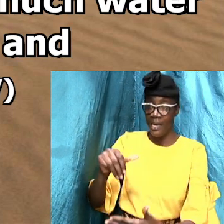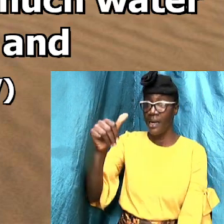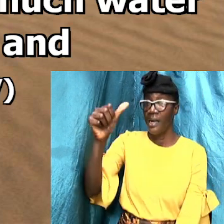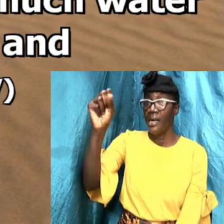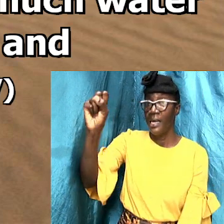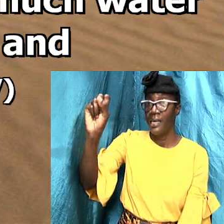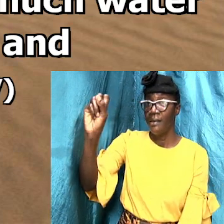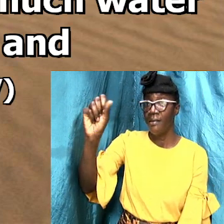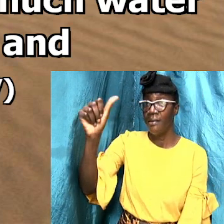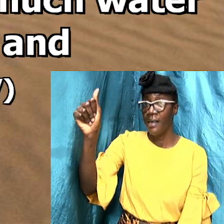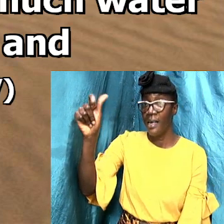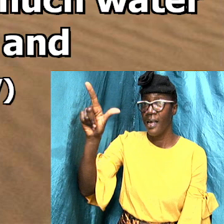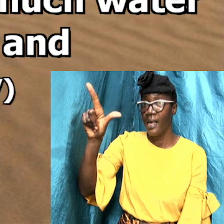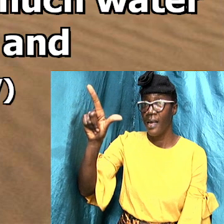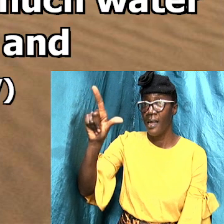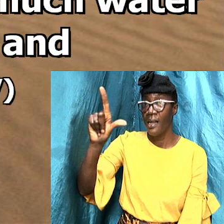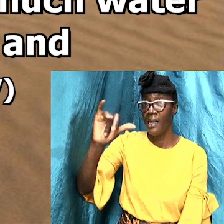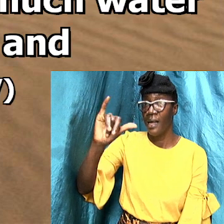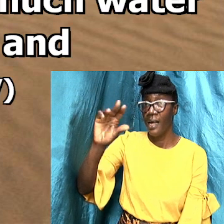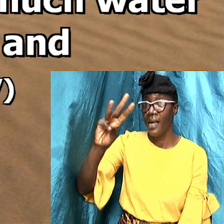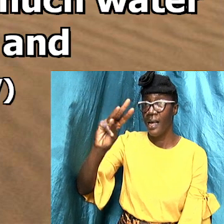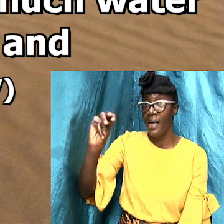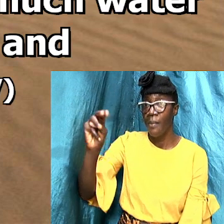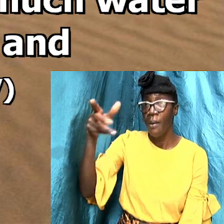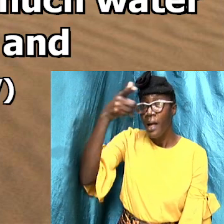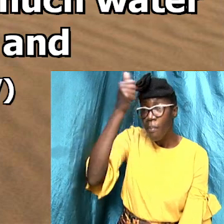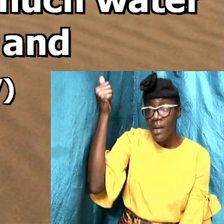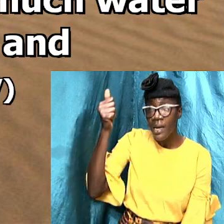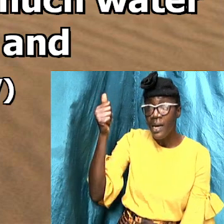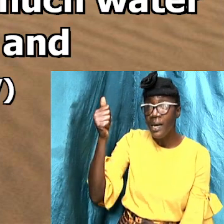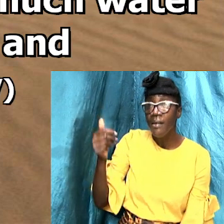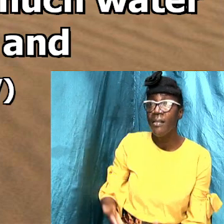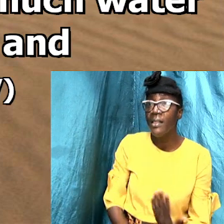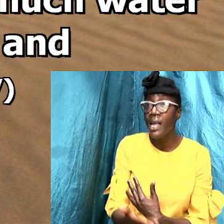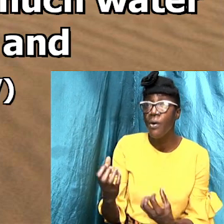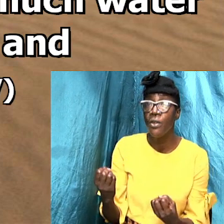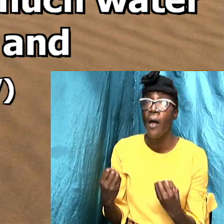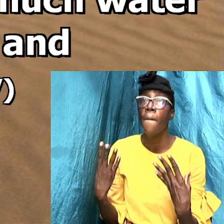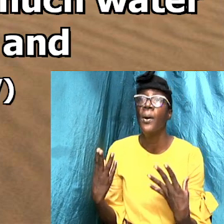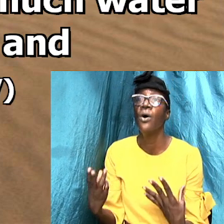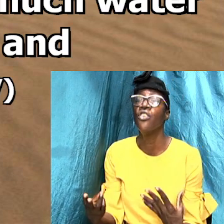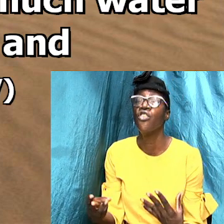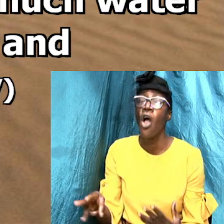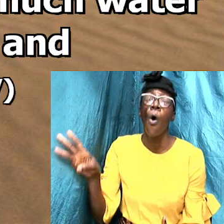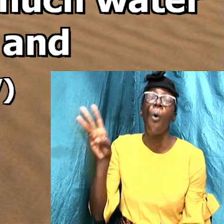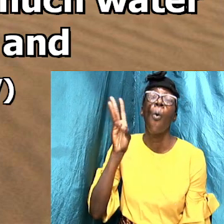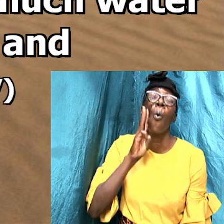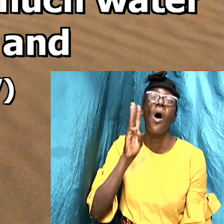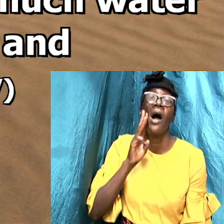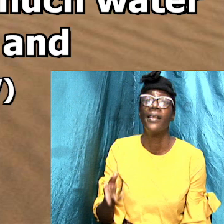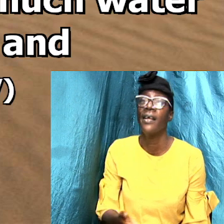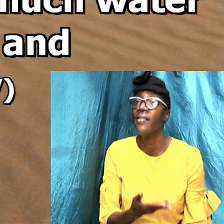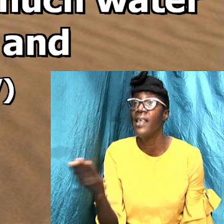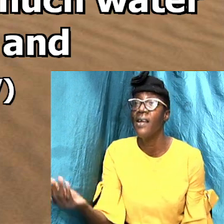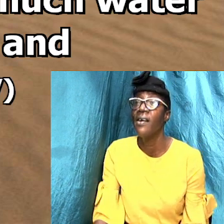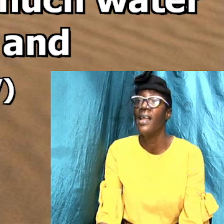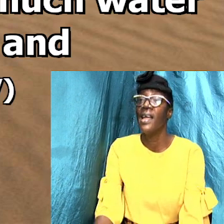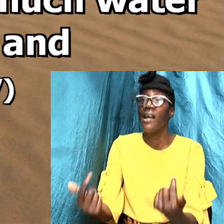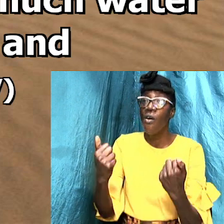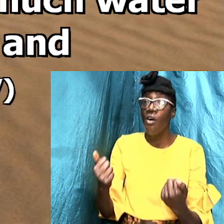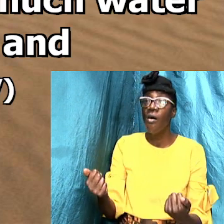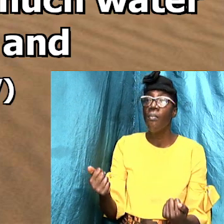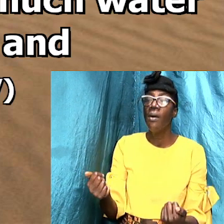because there was much water there and they came